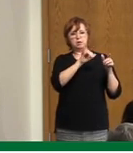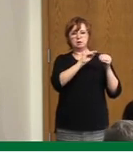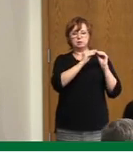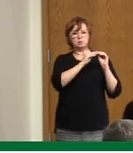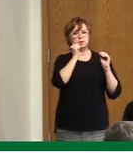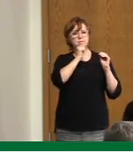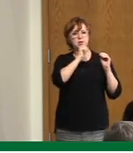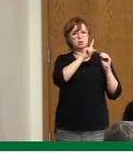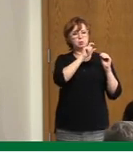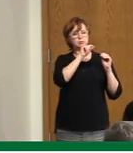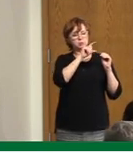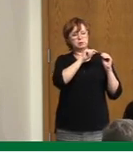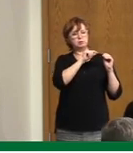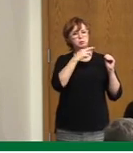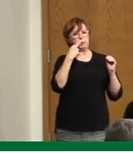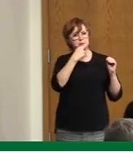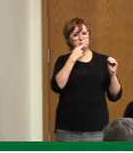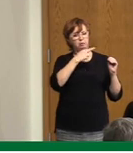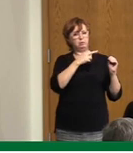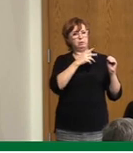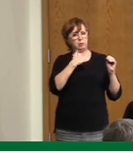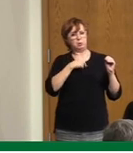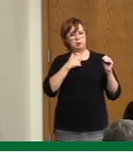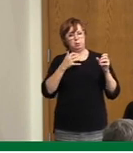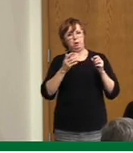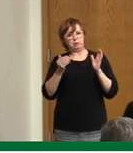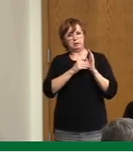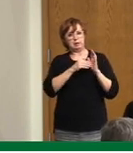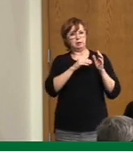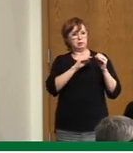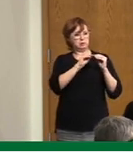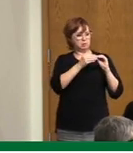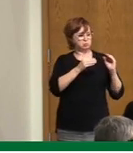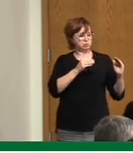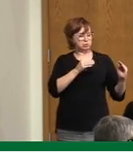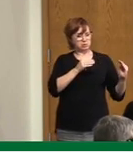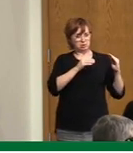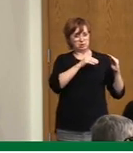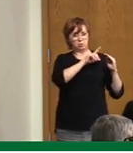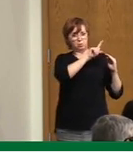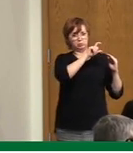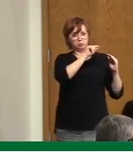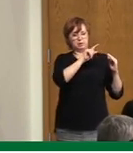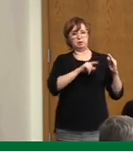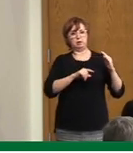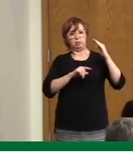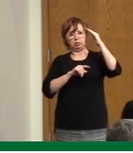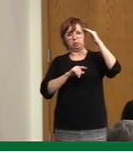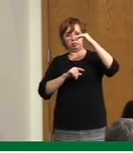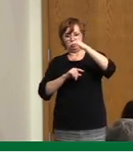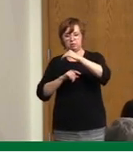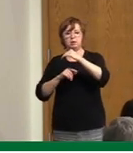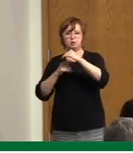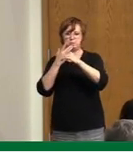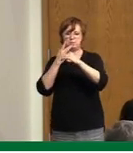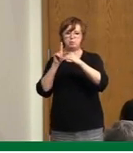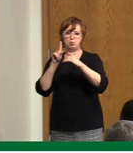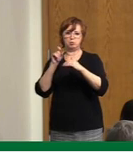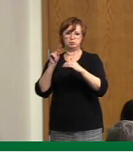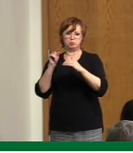And finally, you know, I think, you know, there's guidelines that are quite detailed. And again, I encourage everyone to go